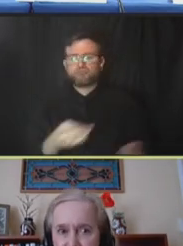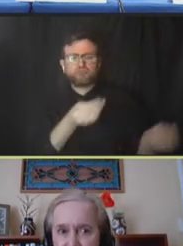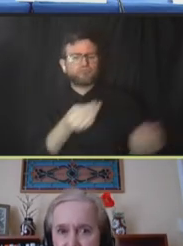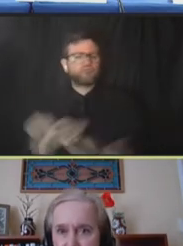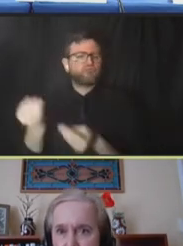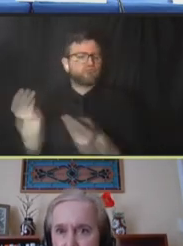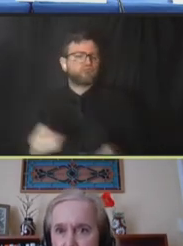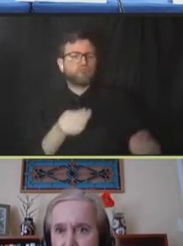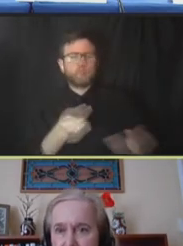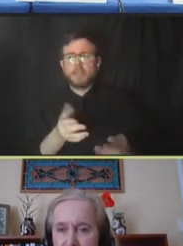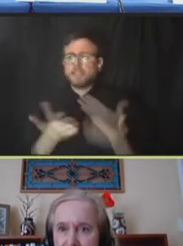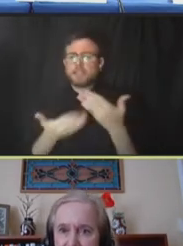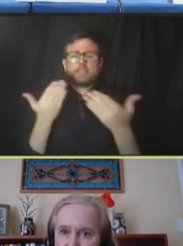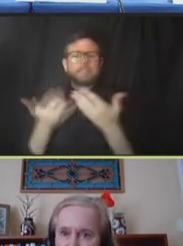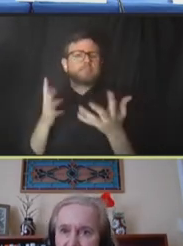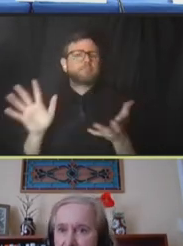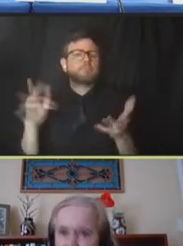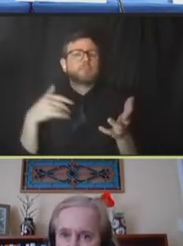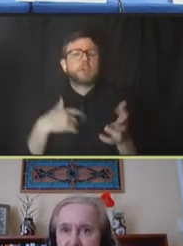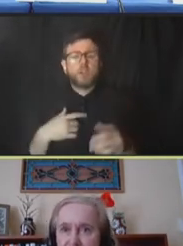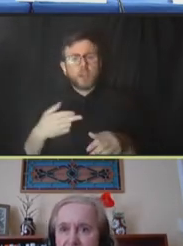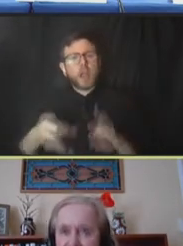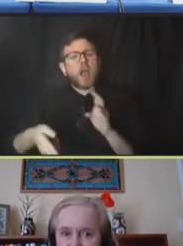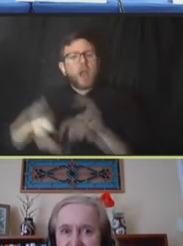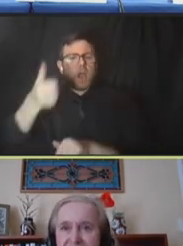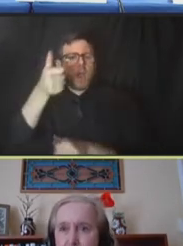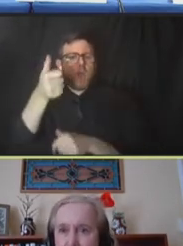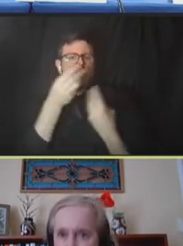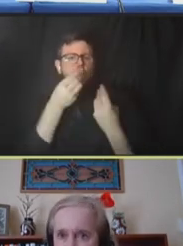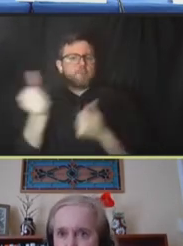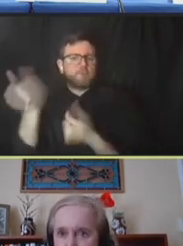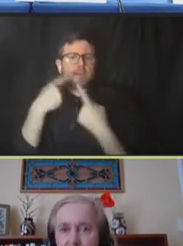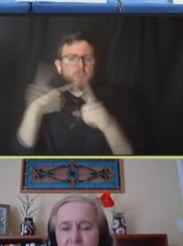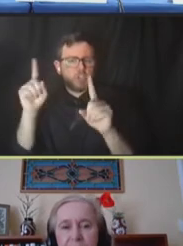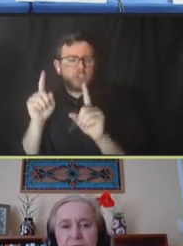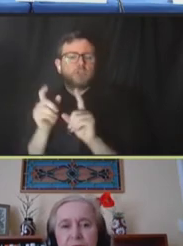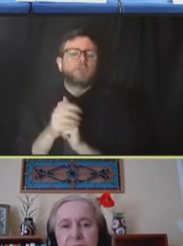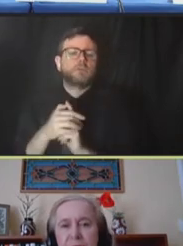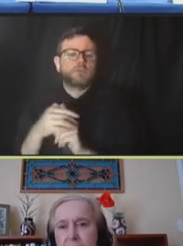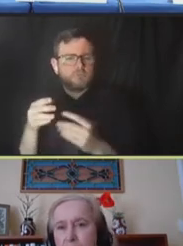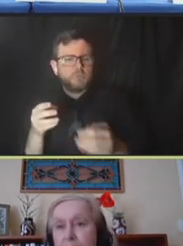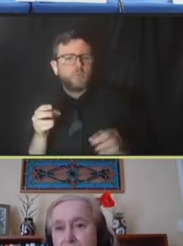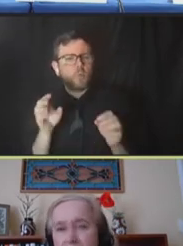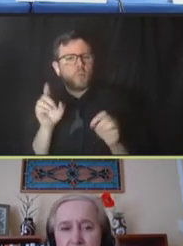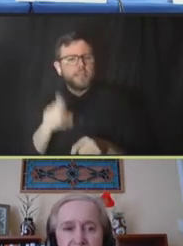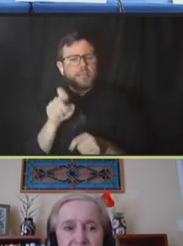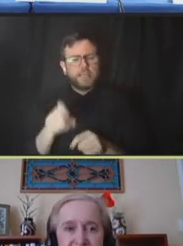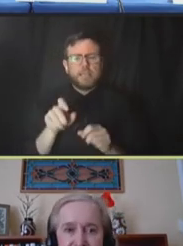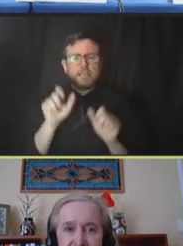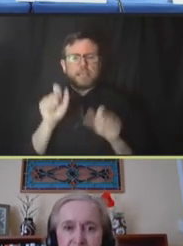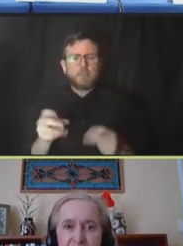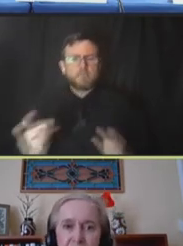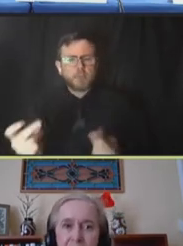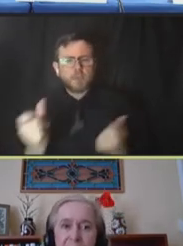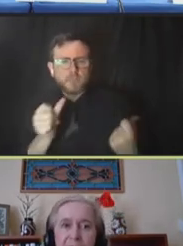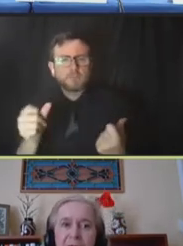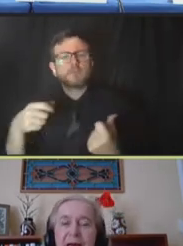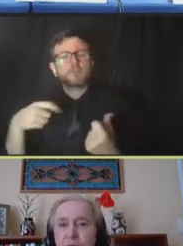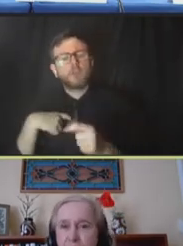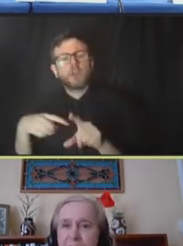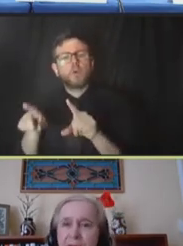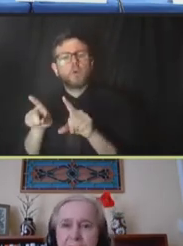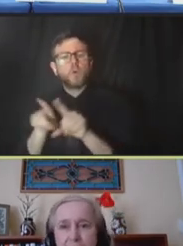efficiency, okay? So, we need that kind of agility and flexibility for these critical products, which vaccines are,